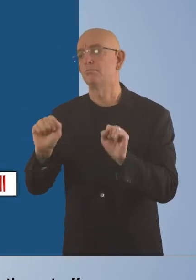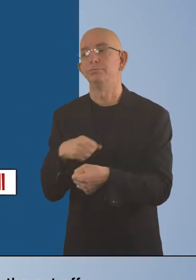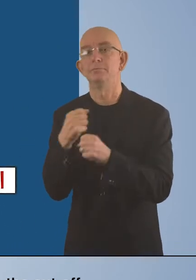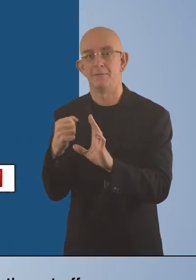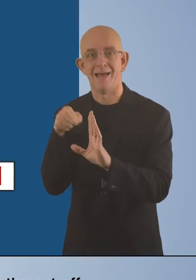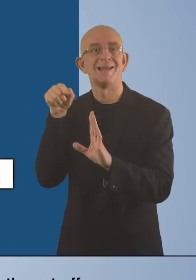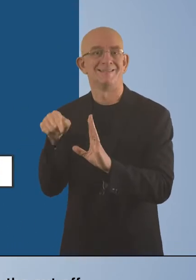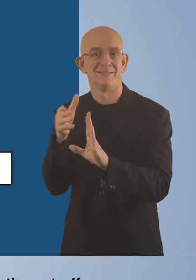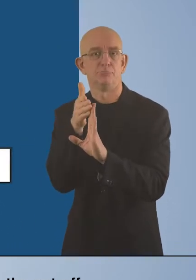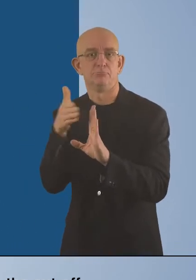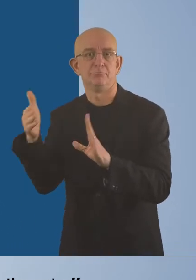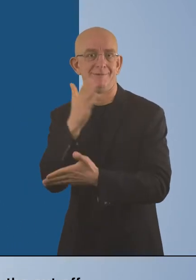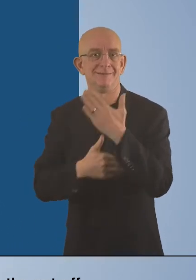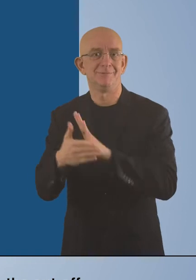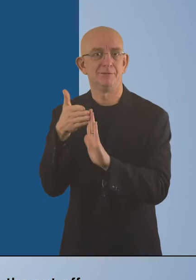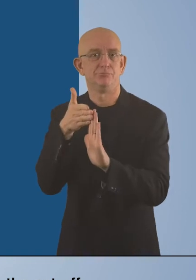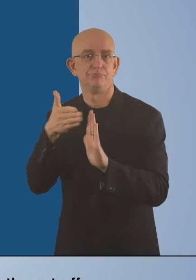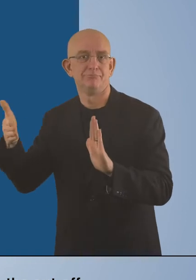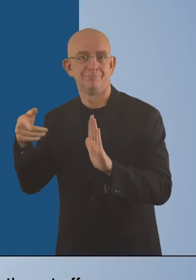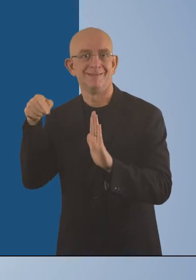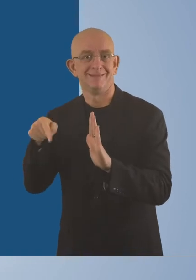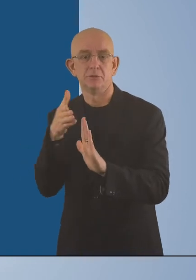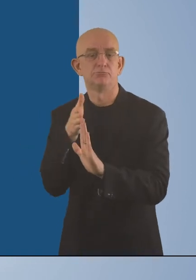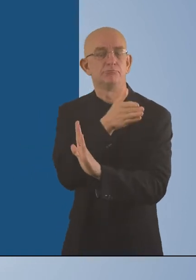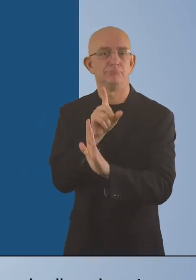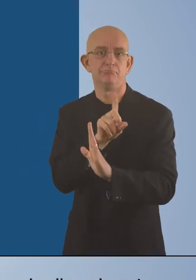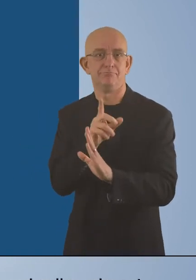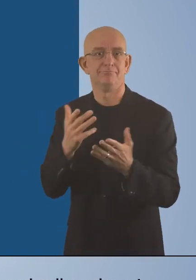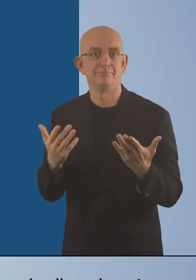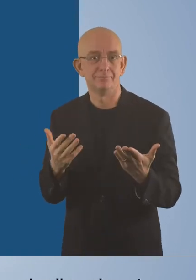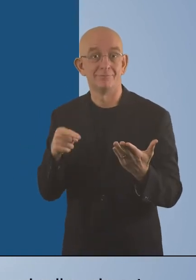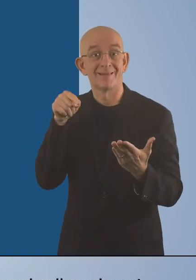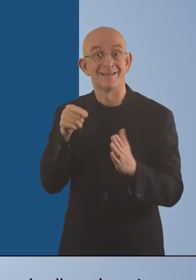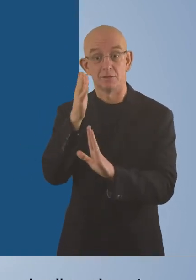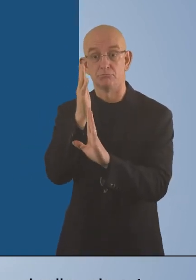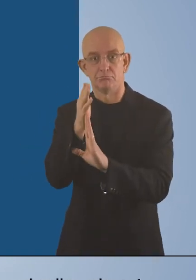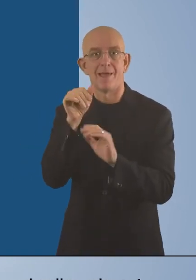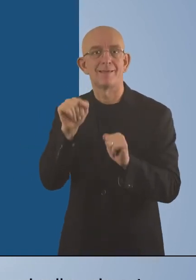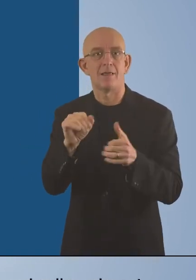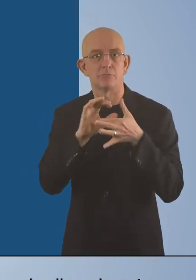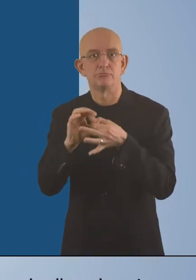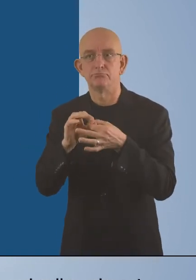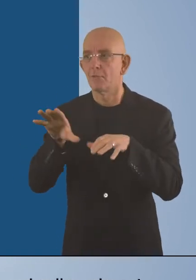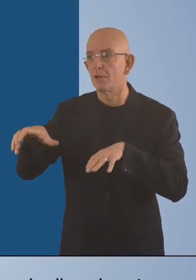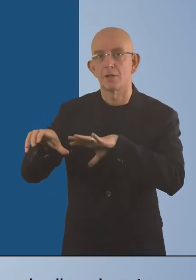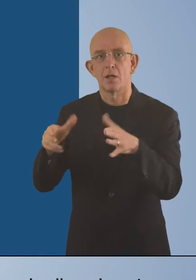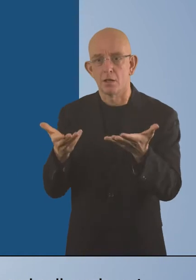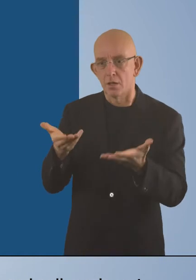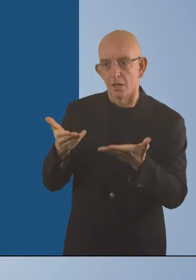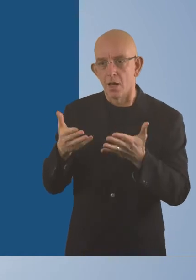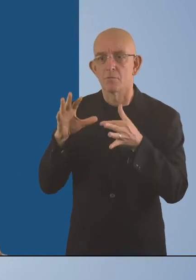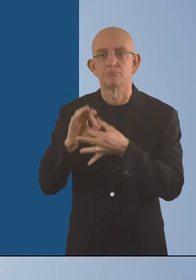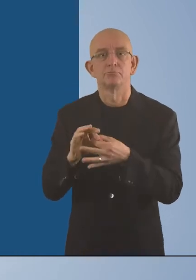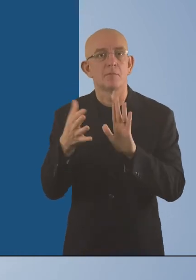as the cut-off for identifying the population with disabilities. This cut-off is both cross-nationally comparable and policy